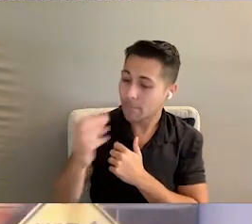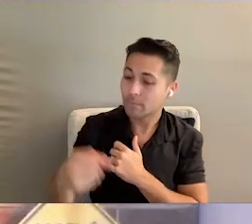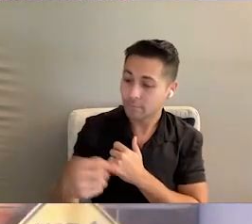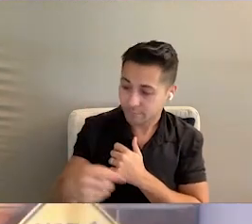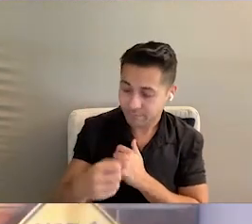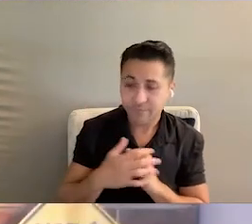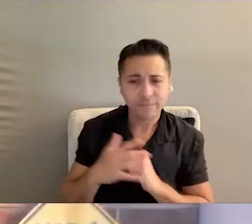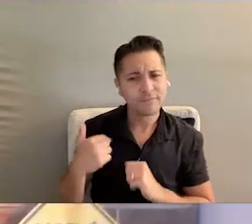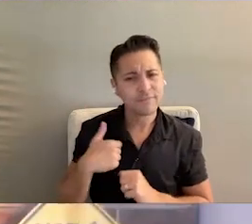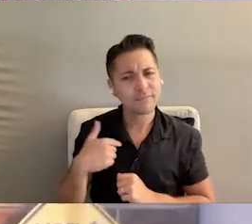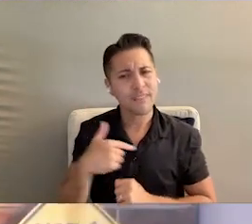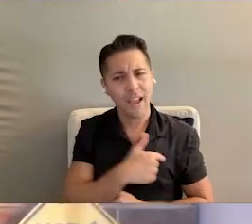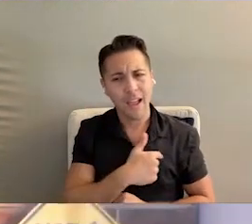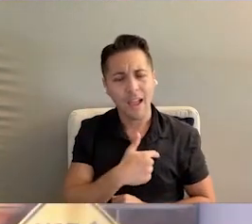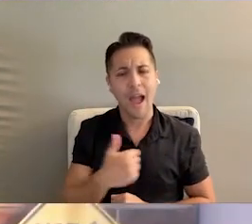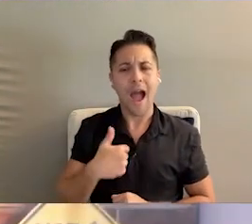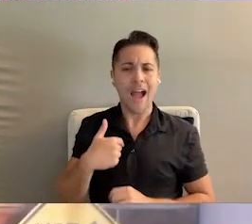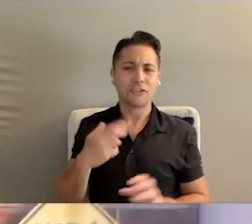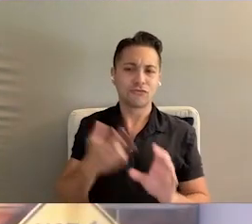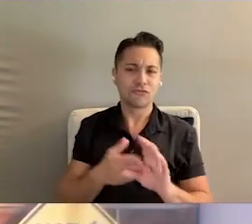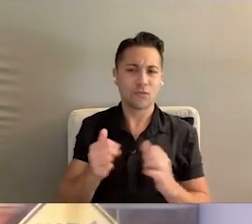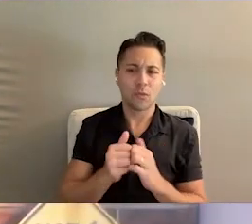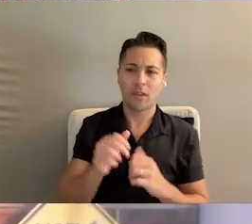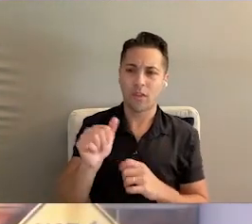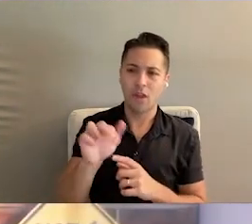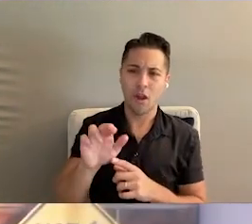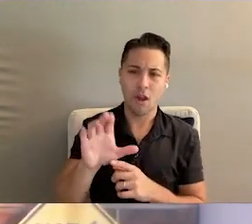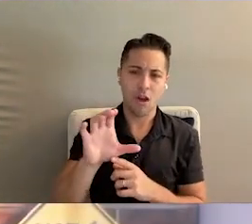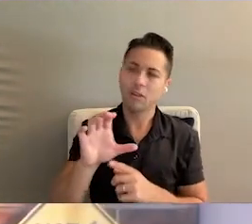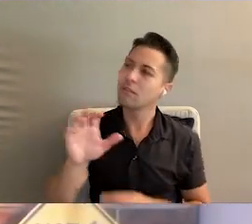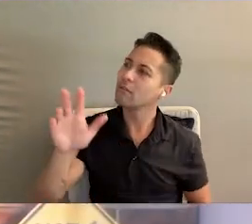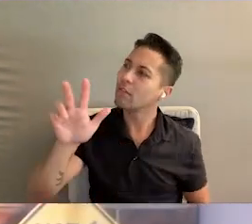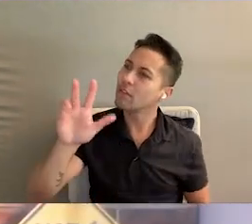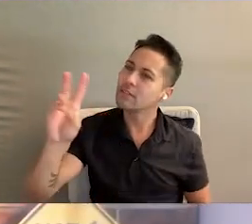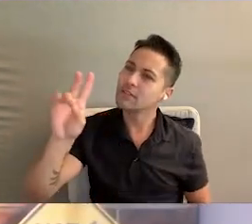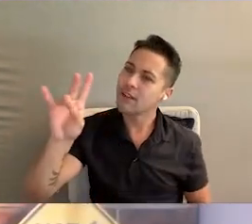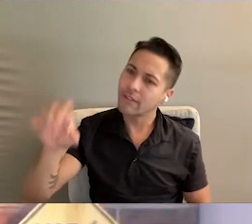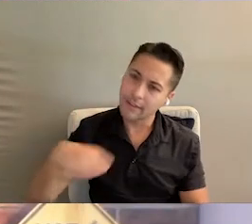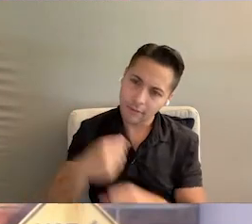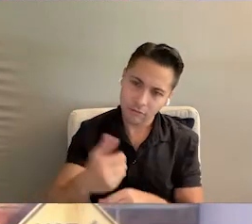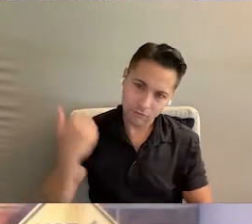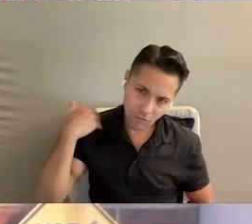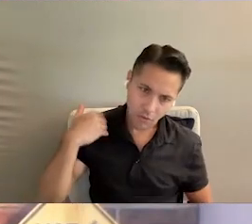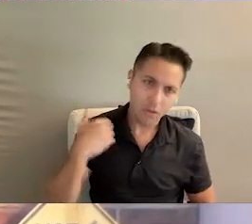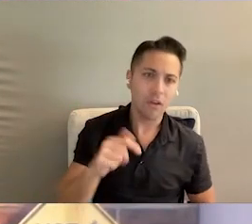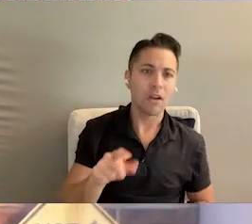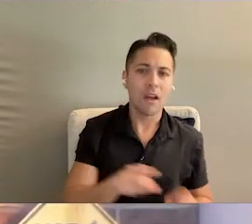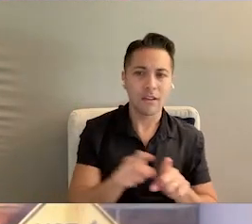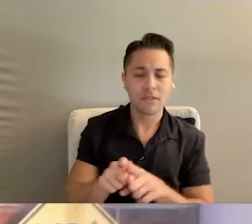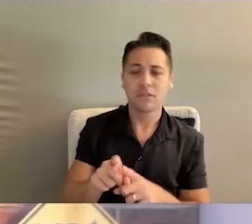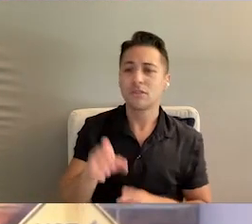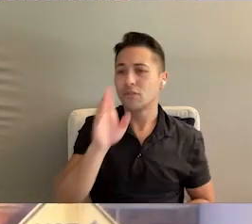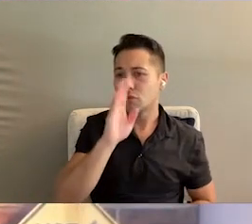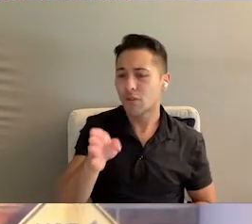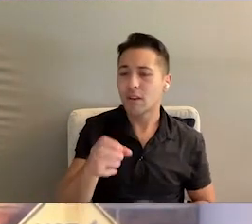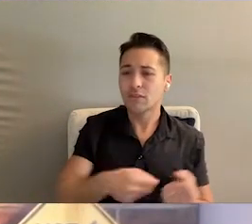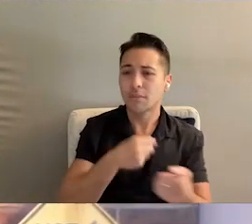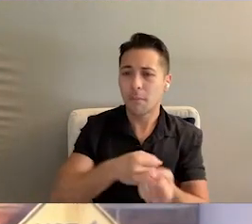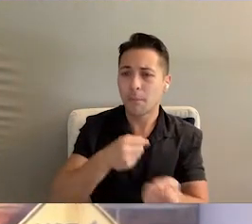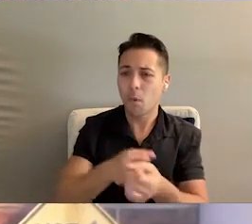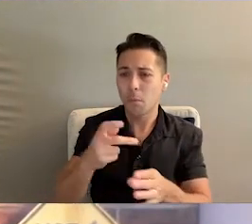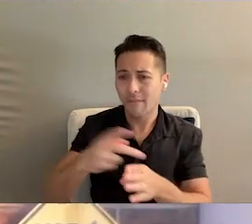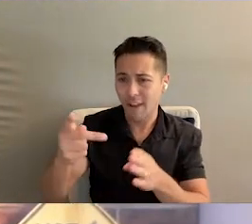Thank you, yeah. So I started at ARCA Broward actually 37 years ago as a direct support